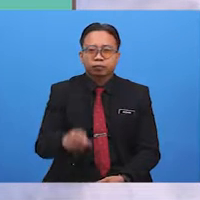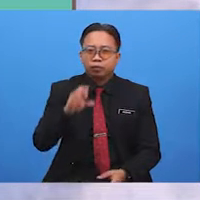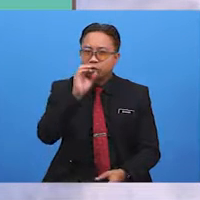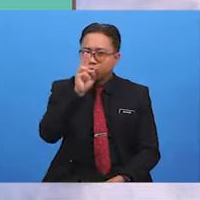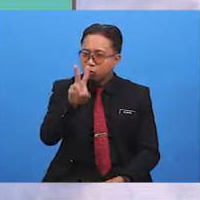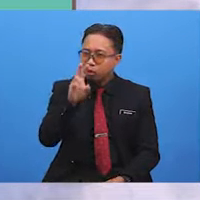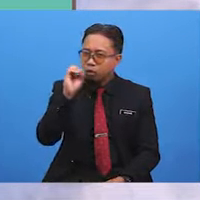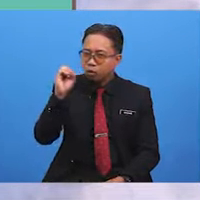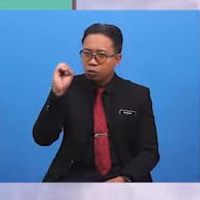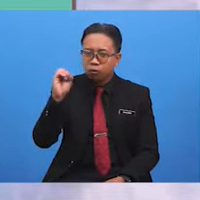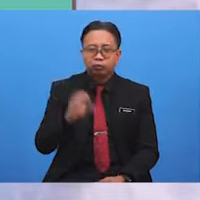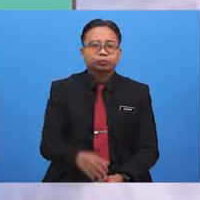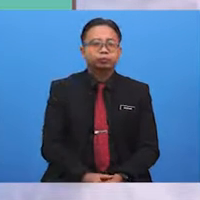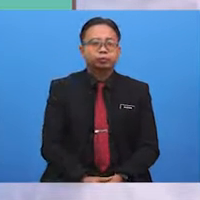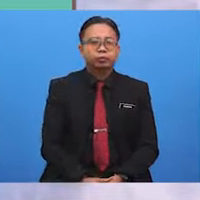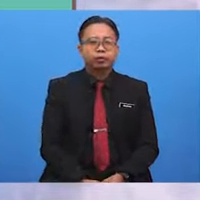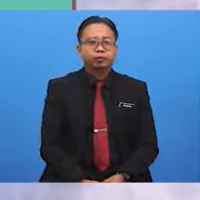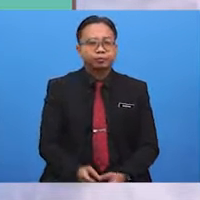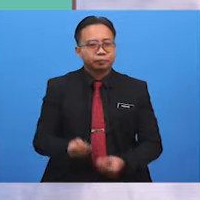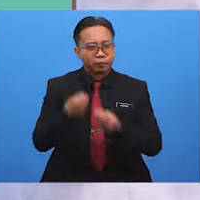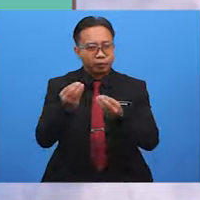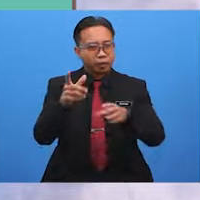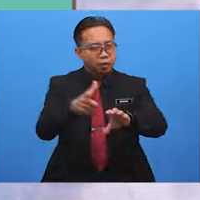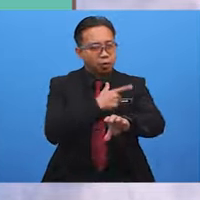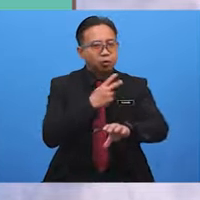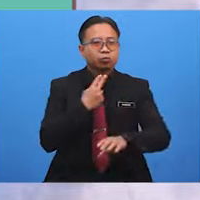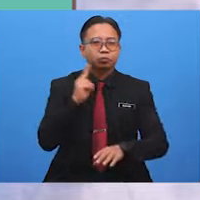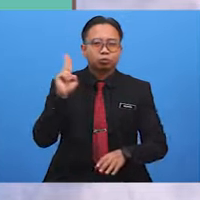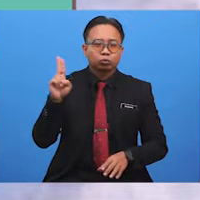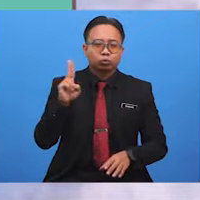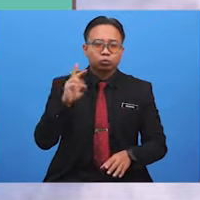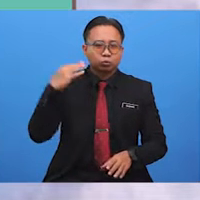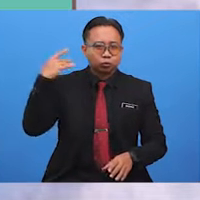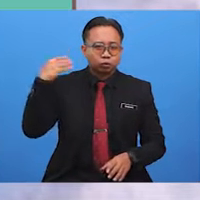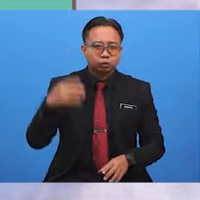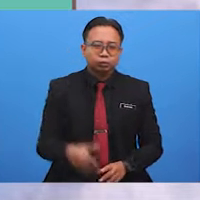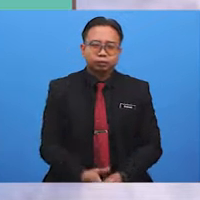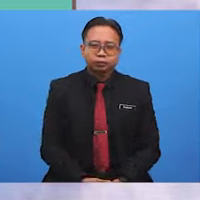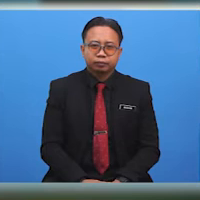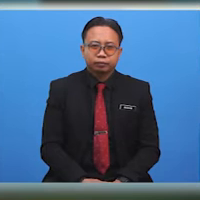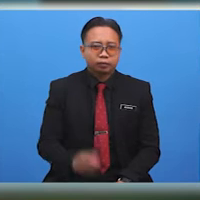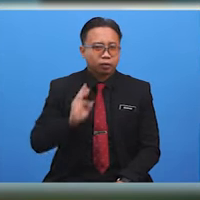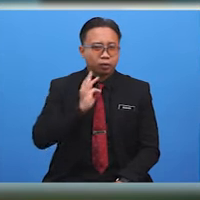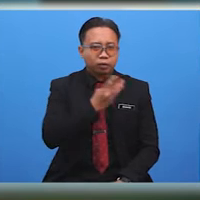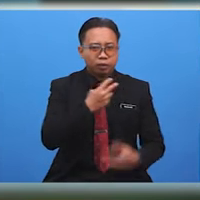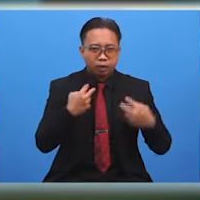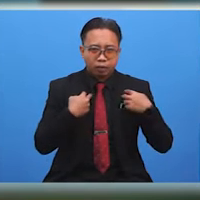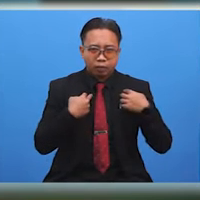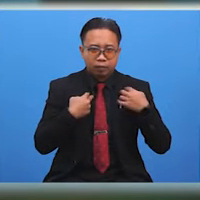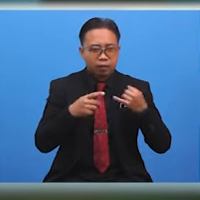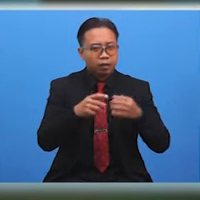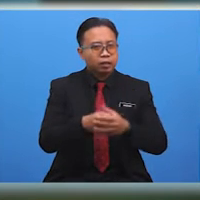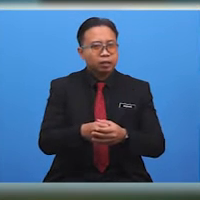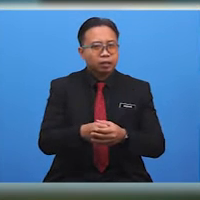spelling in the word broom also produces the long OO sound We have come